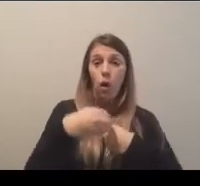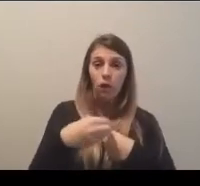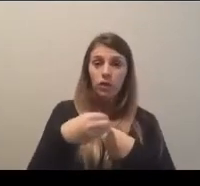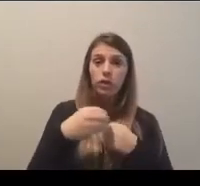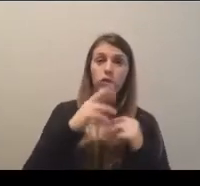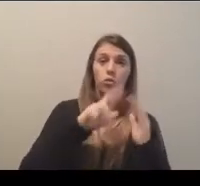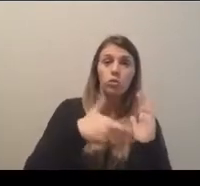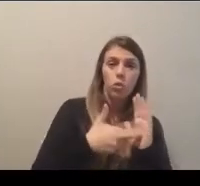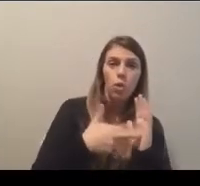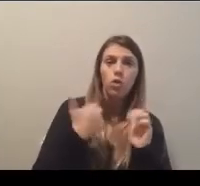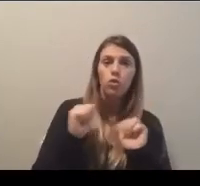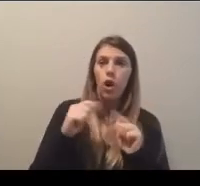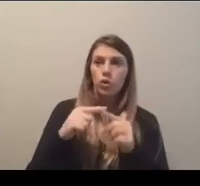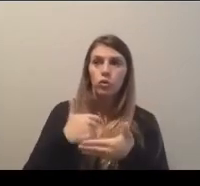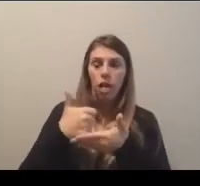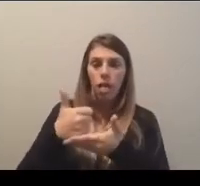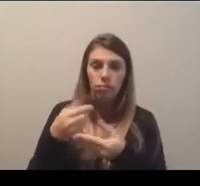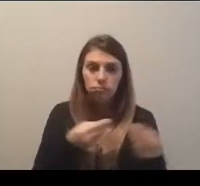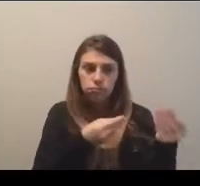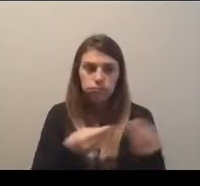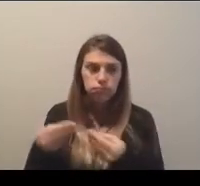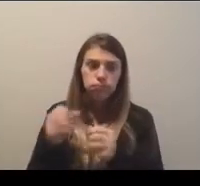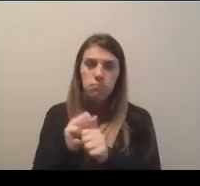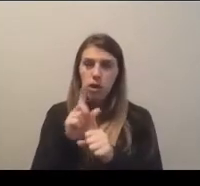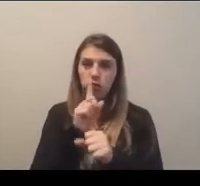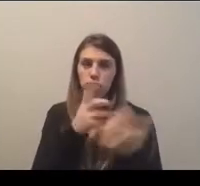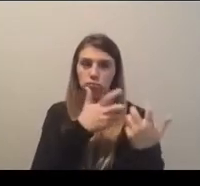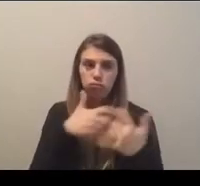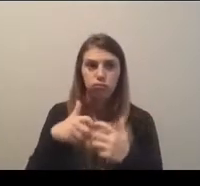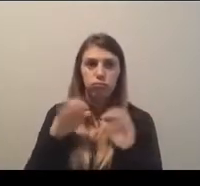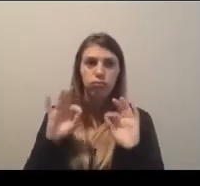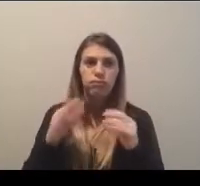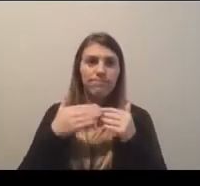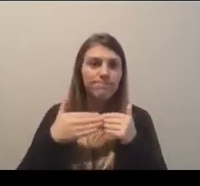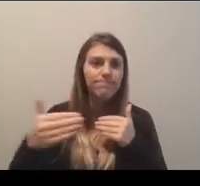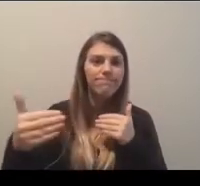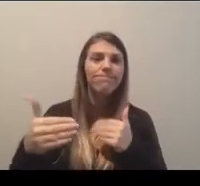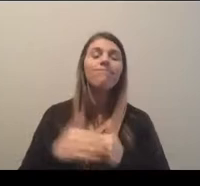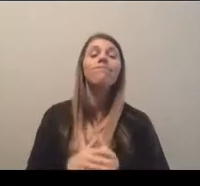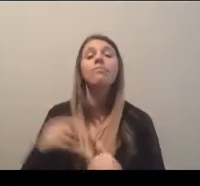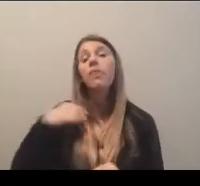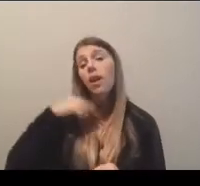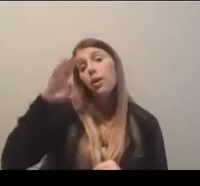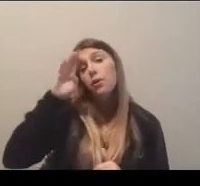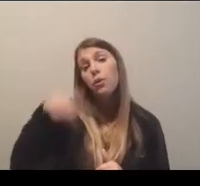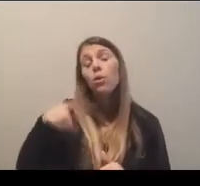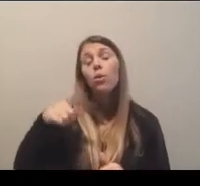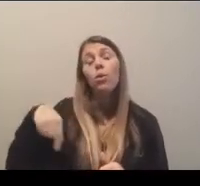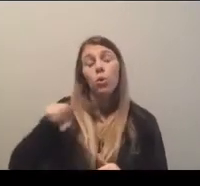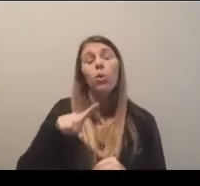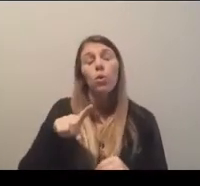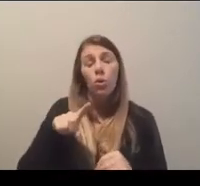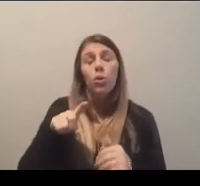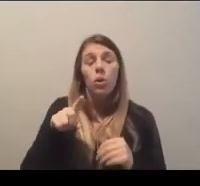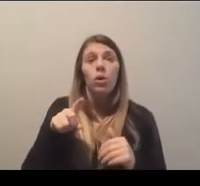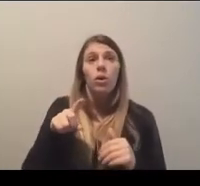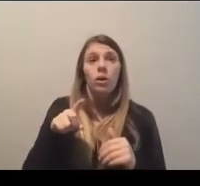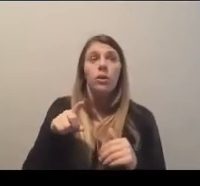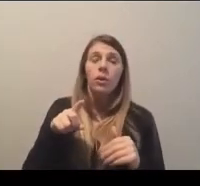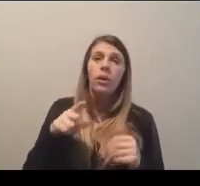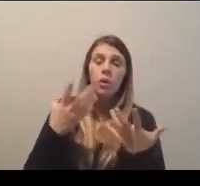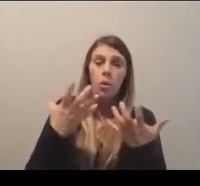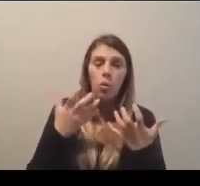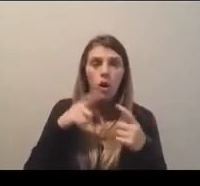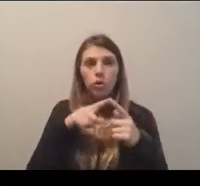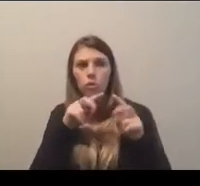to facilitate in any way we can the will of the membership as we move forward. I know that as you continue to want to follow the